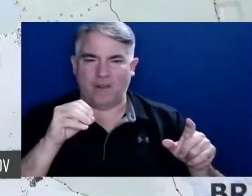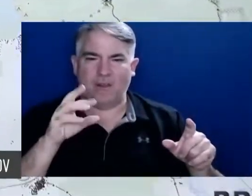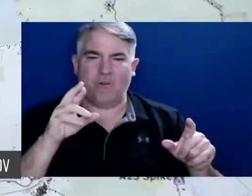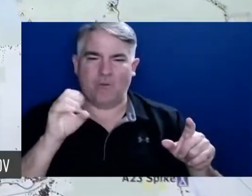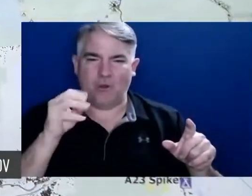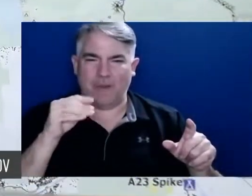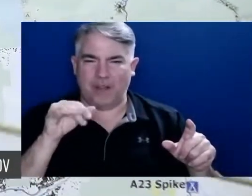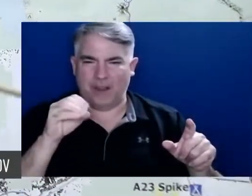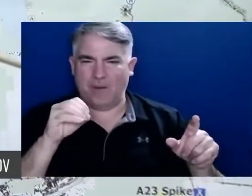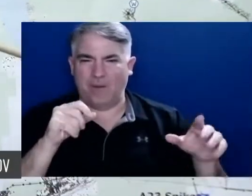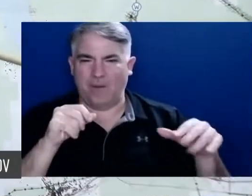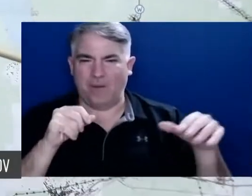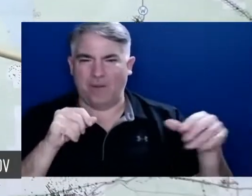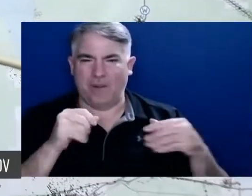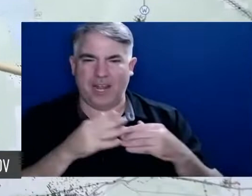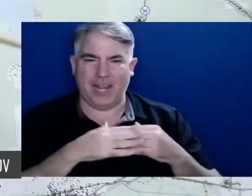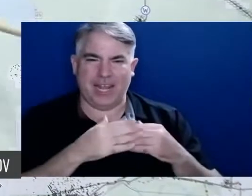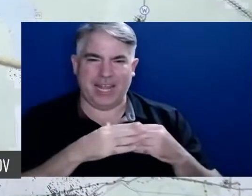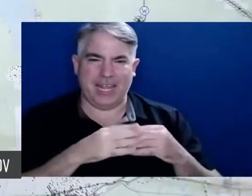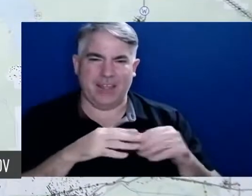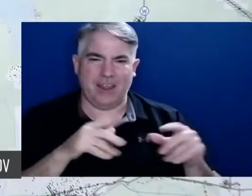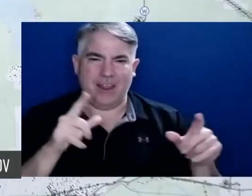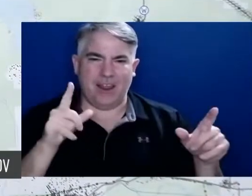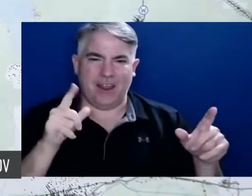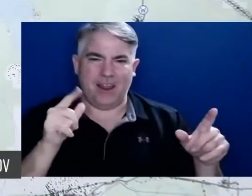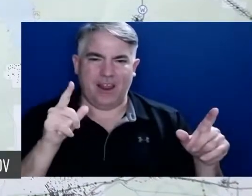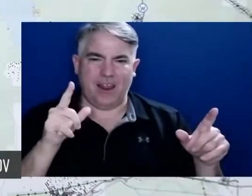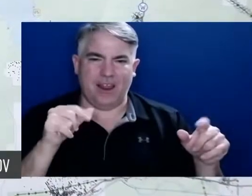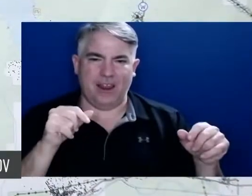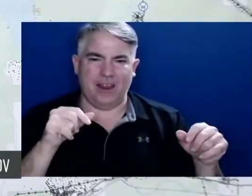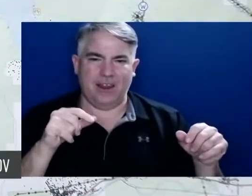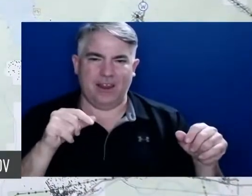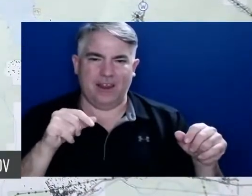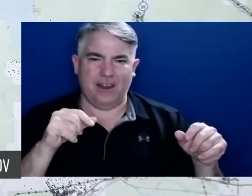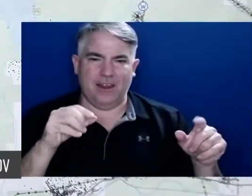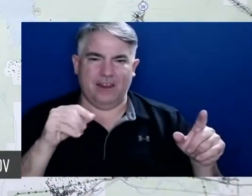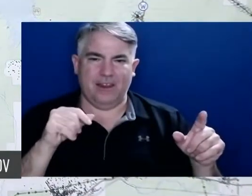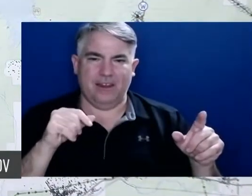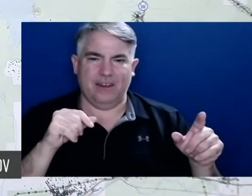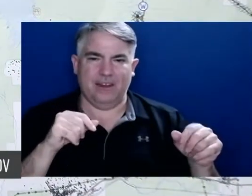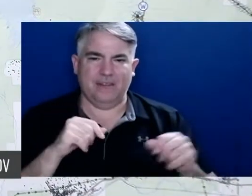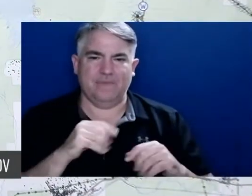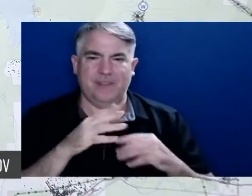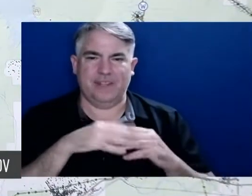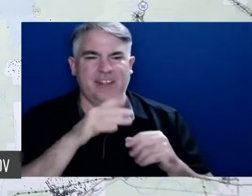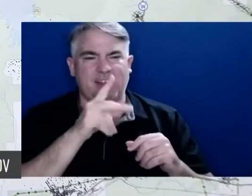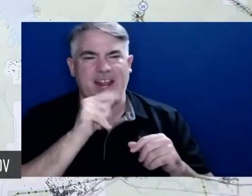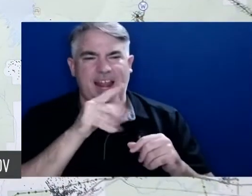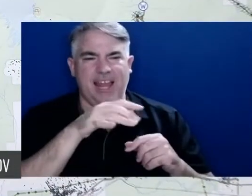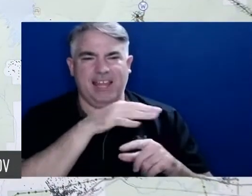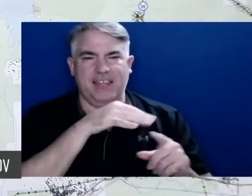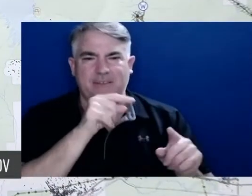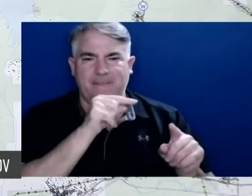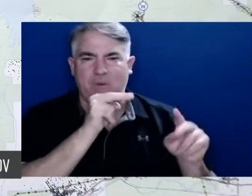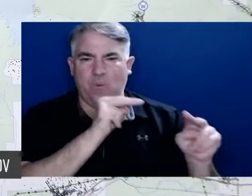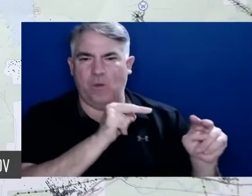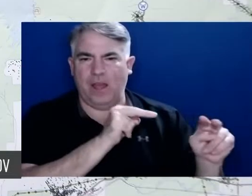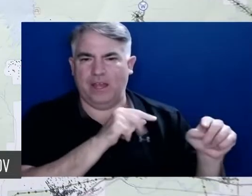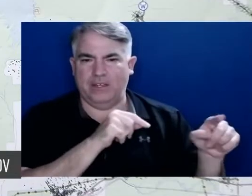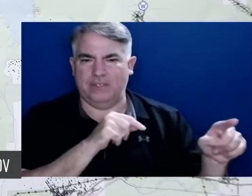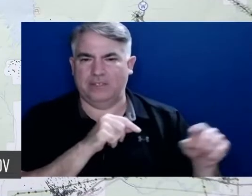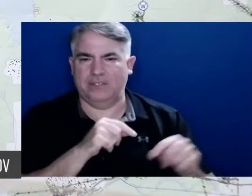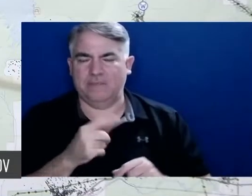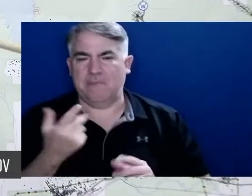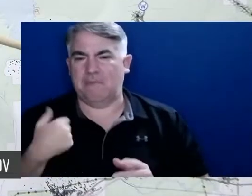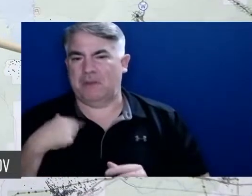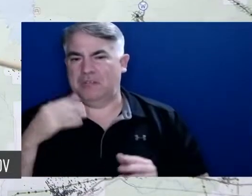map because they're not quite ready but I would expect that in the coming days with that rain there's very little activity that